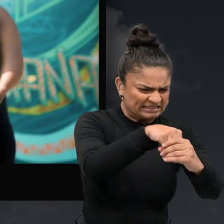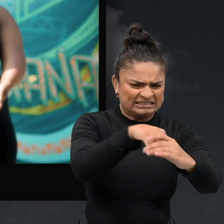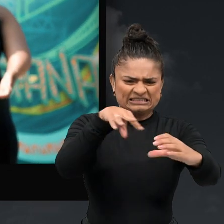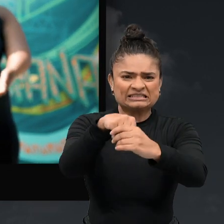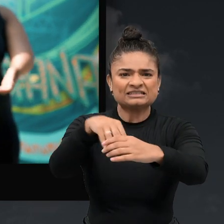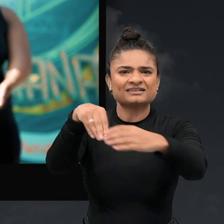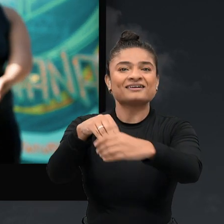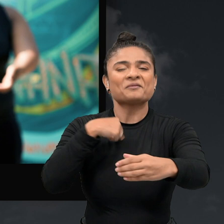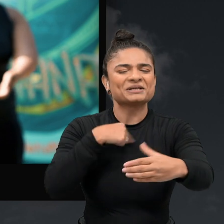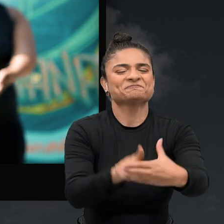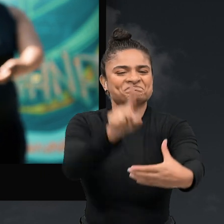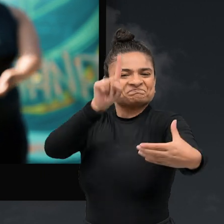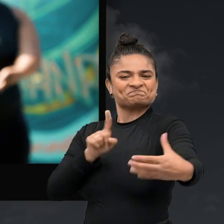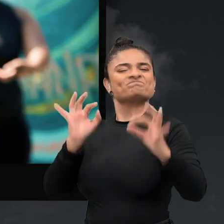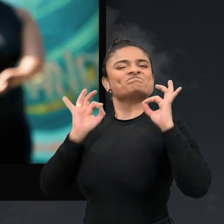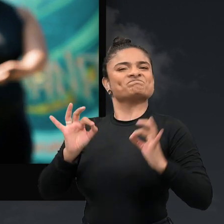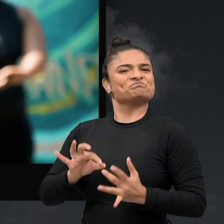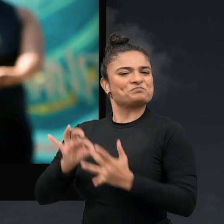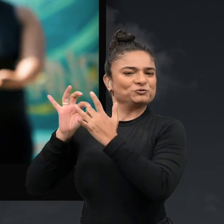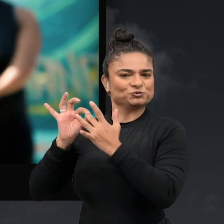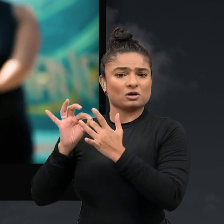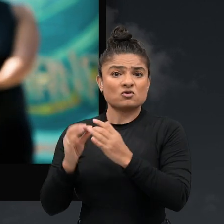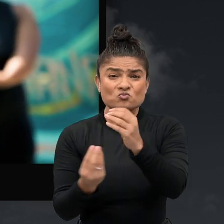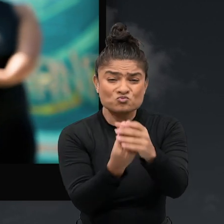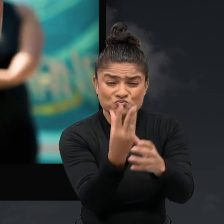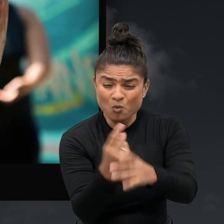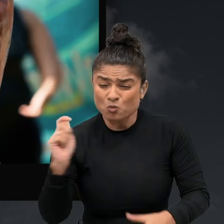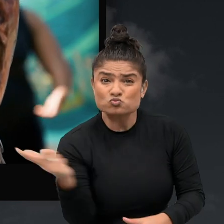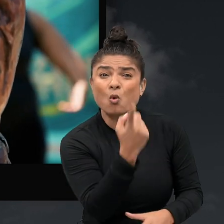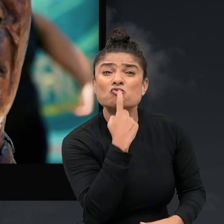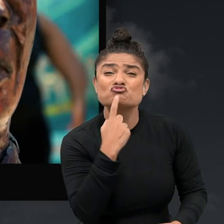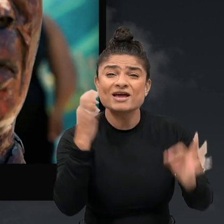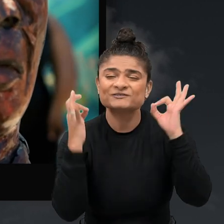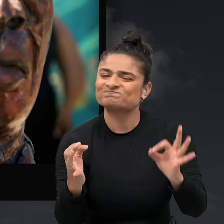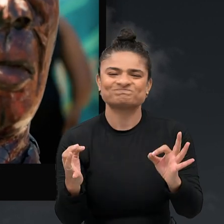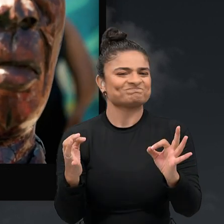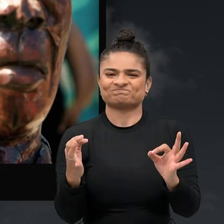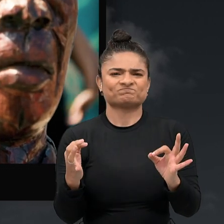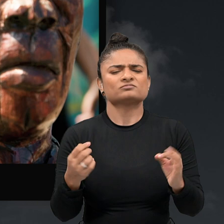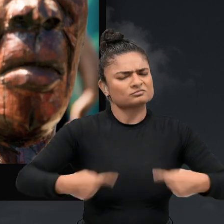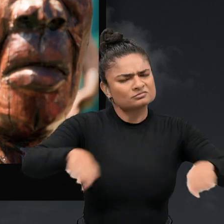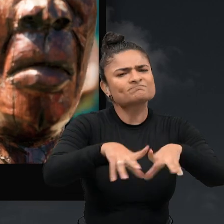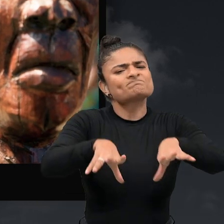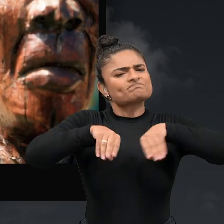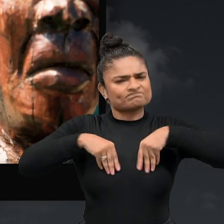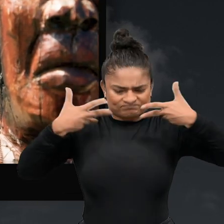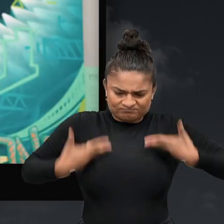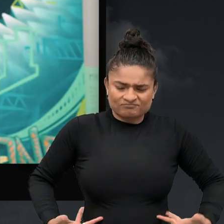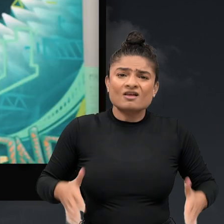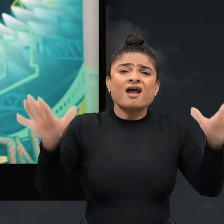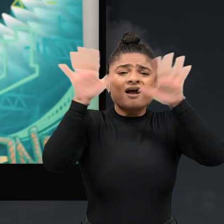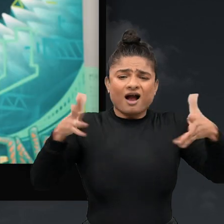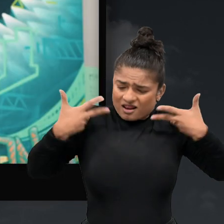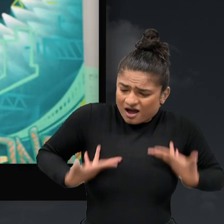we fight to fit in when we were really made to stand out. All roses can be red. Embrace yourself.